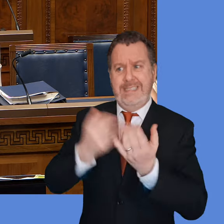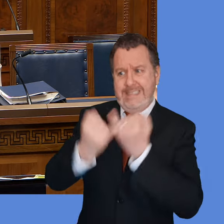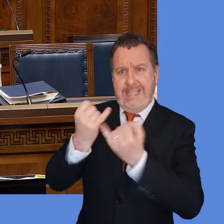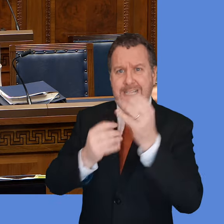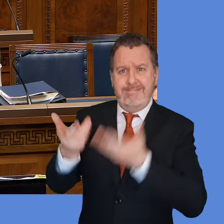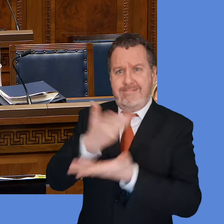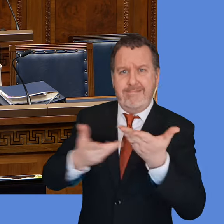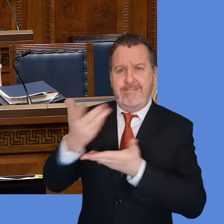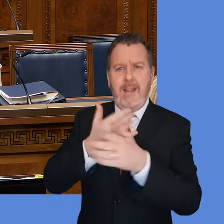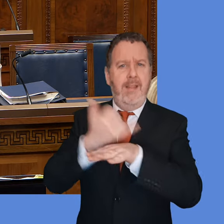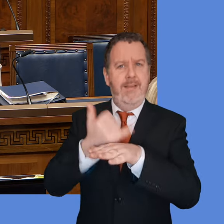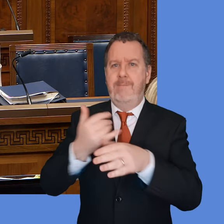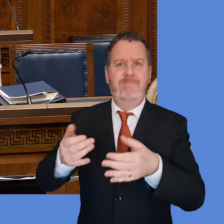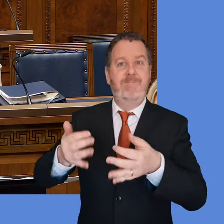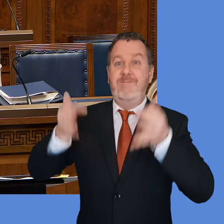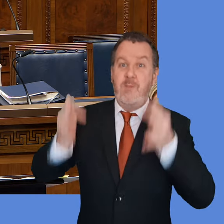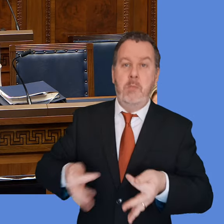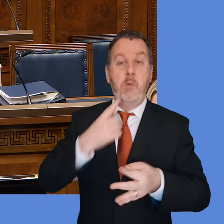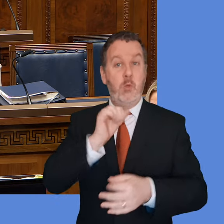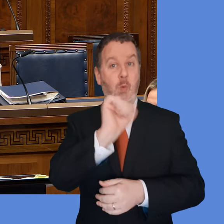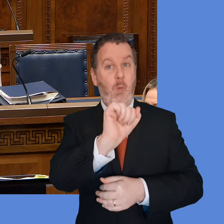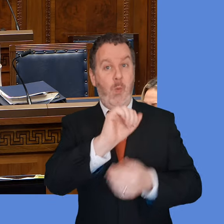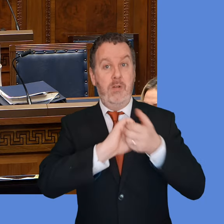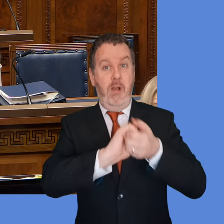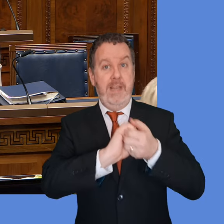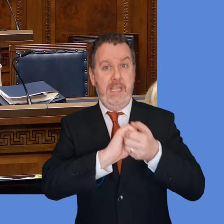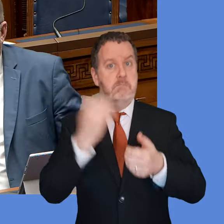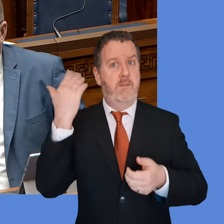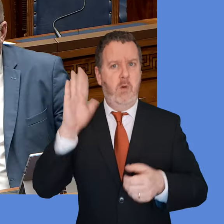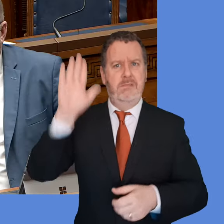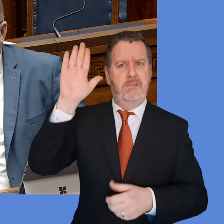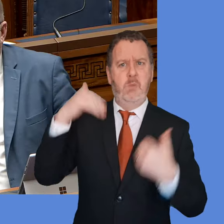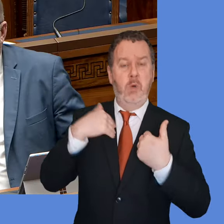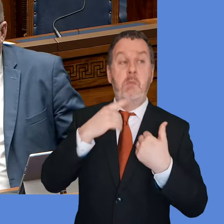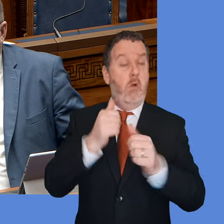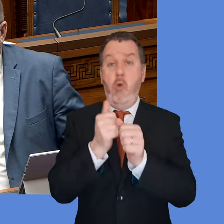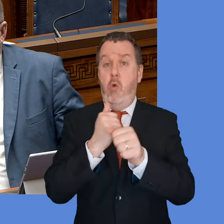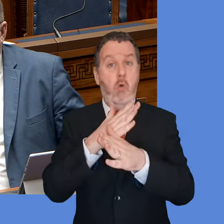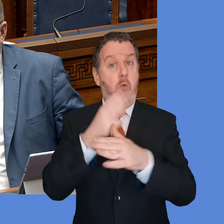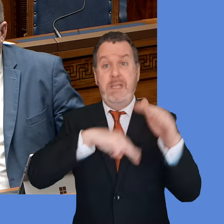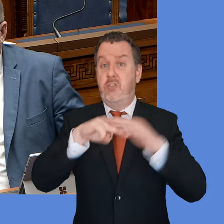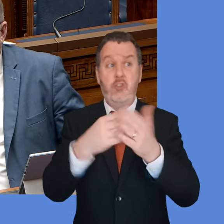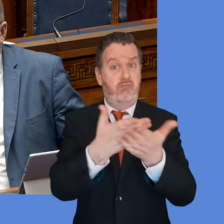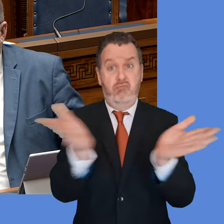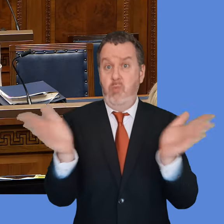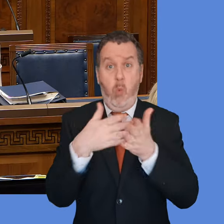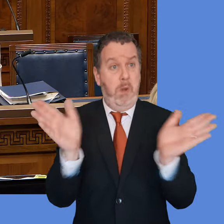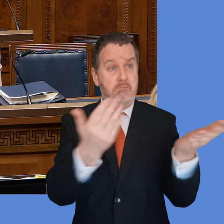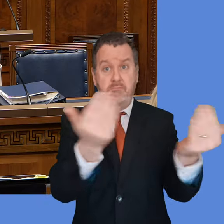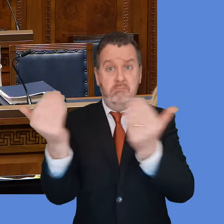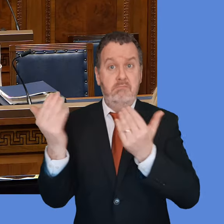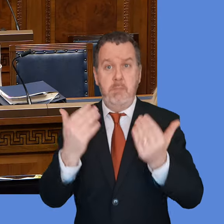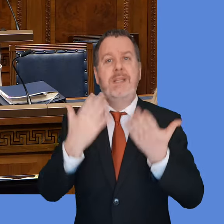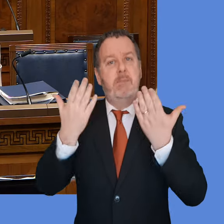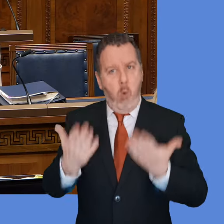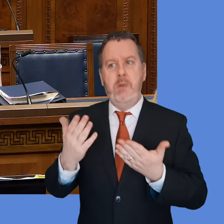very important that – I think it's your own colleague that actually had raised some concerns that it's open to all ministers and everybody has access to it, so that's something that's